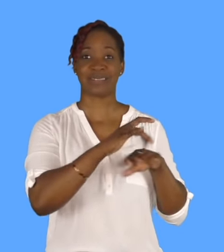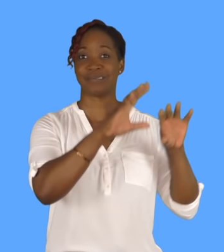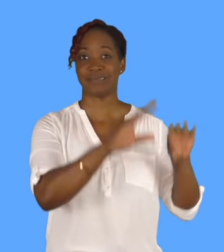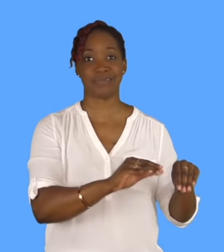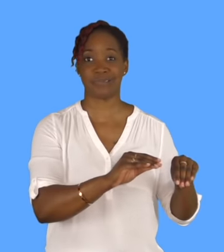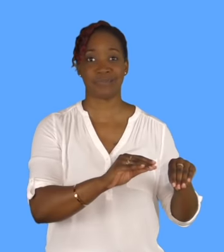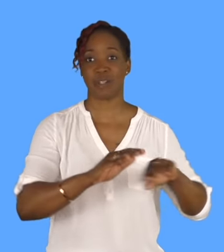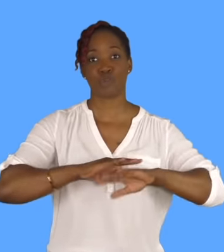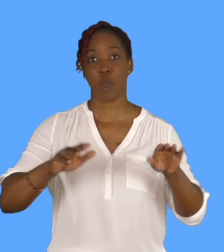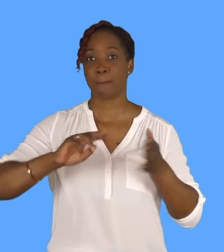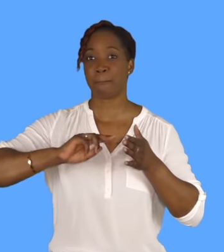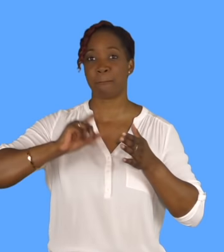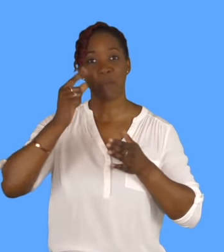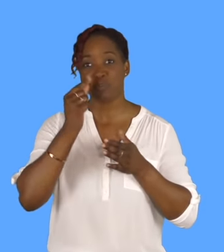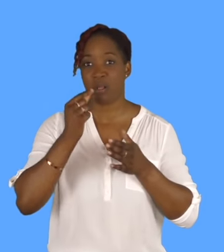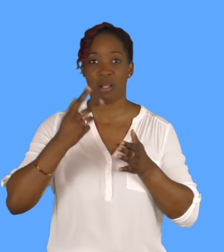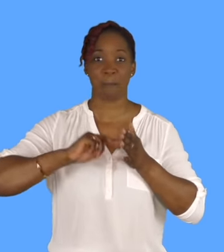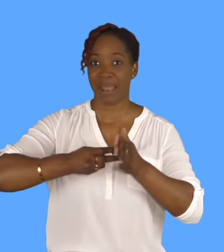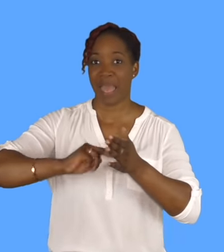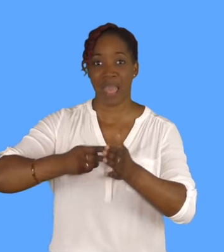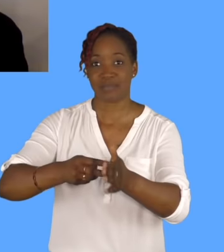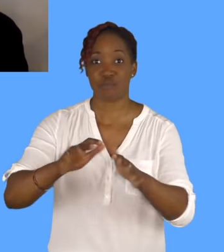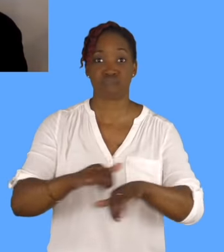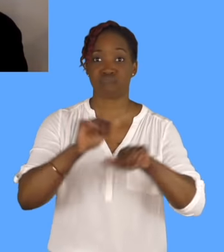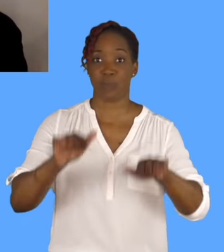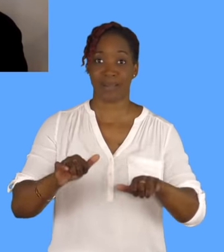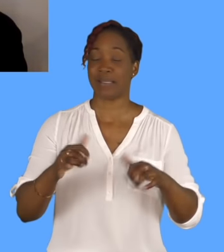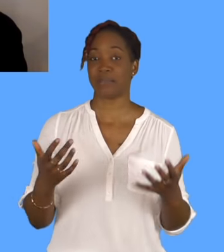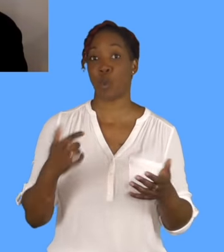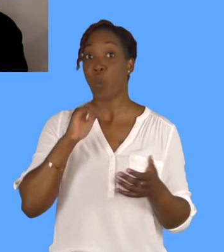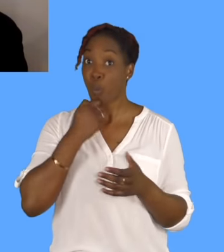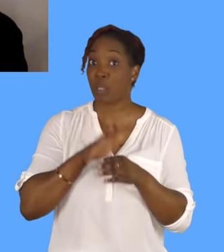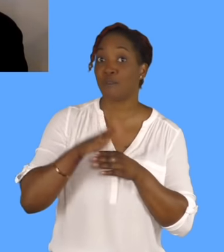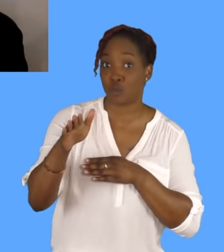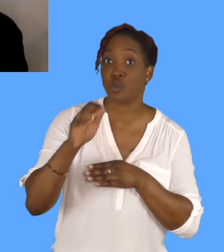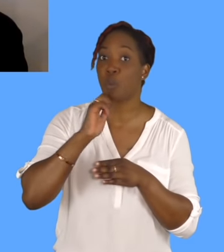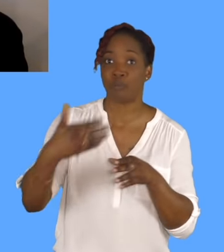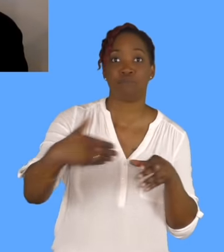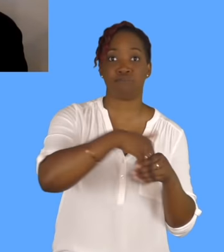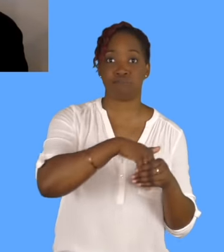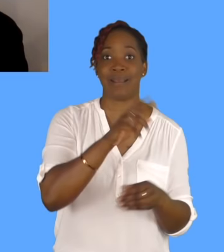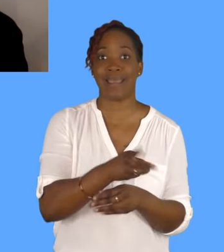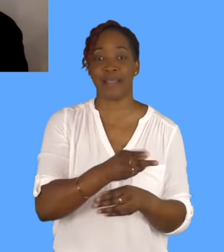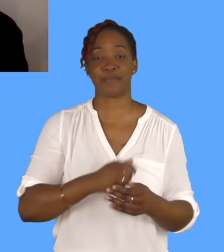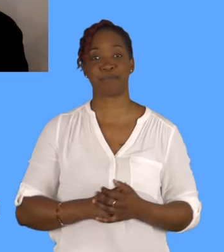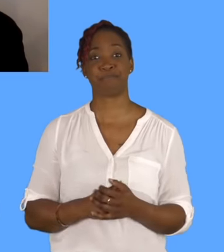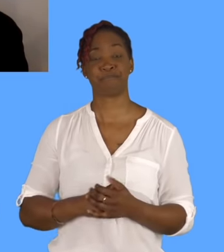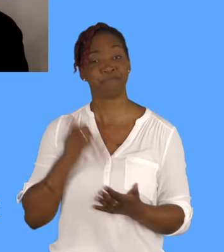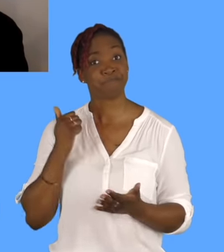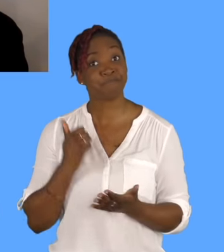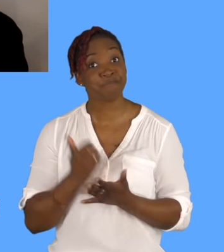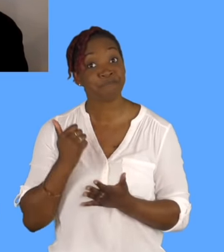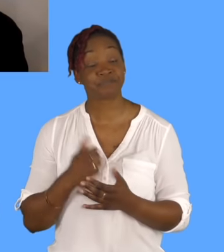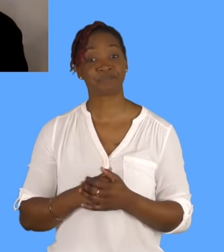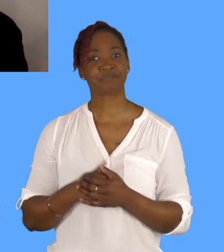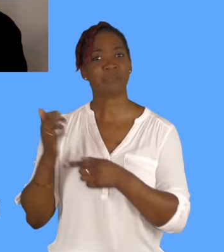here. But I will do it again at some point. Fantastic. So, film then, what would be